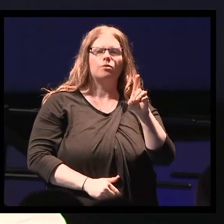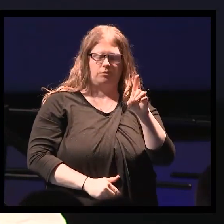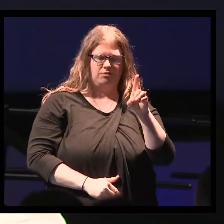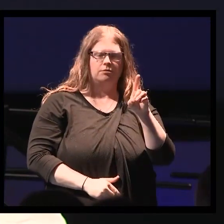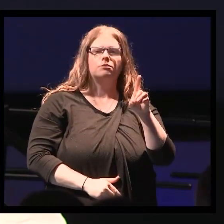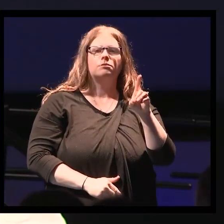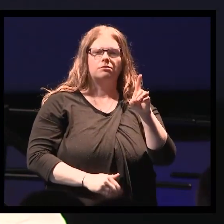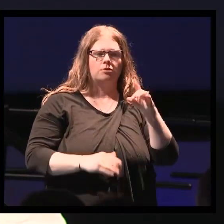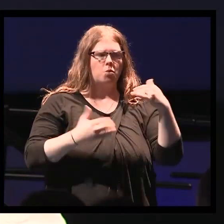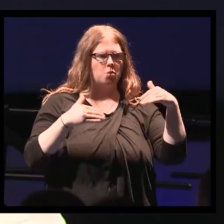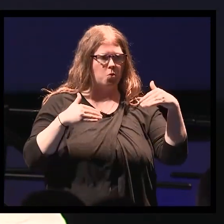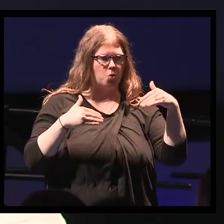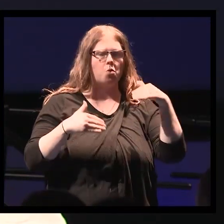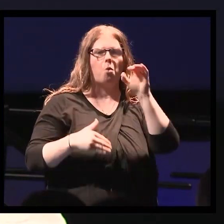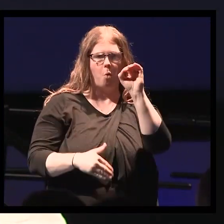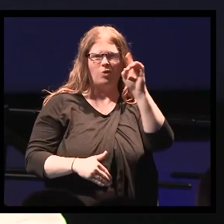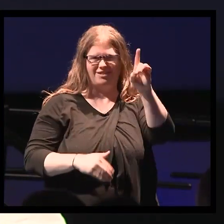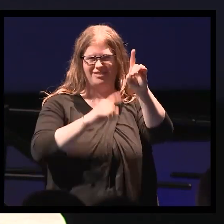their communities.